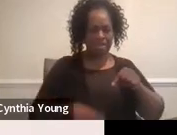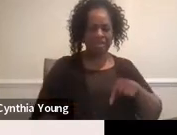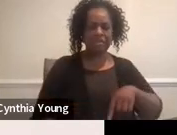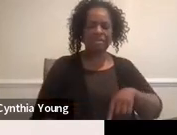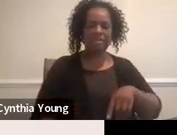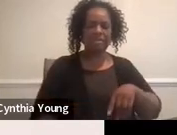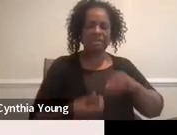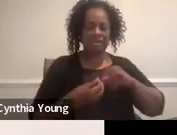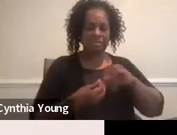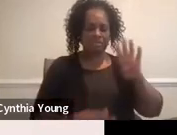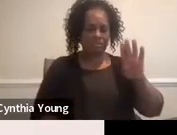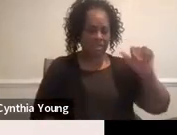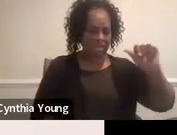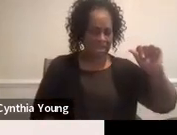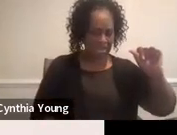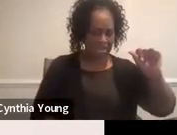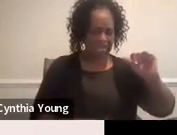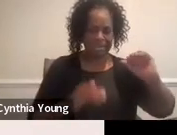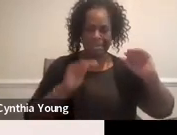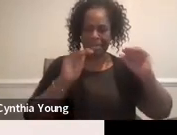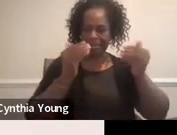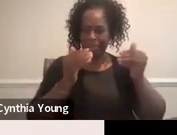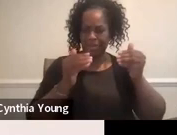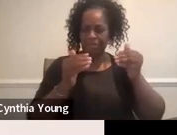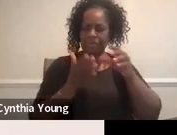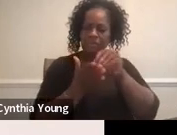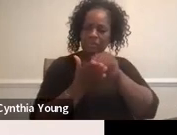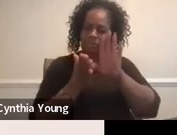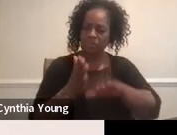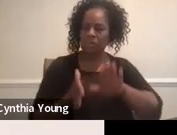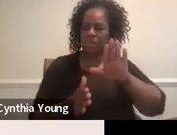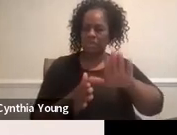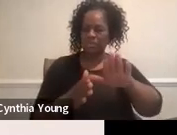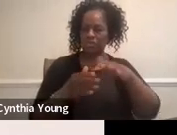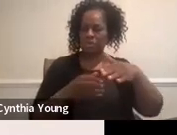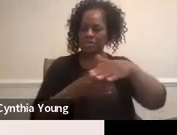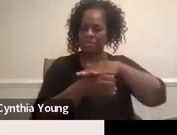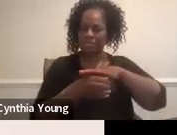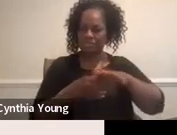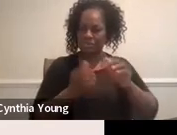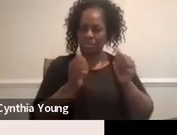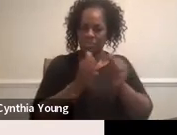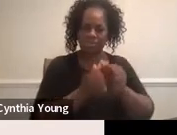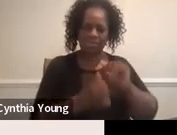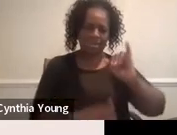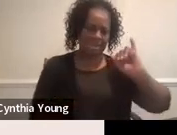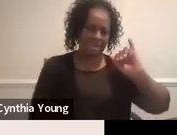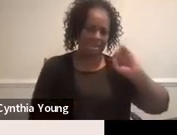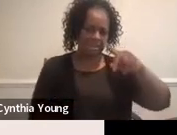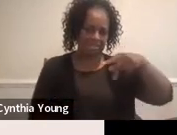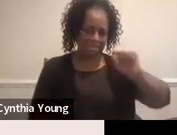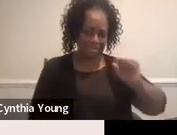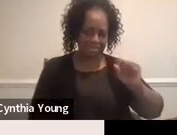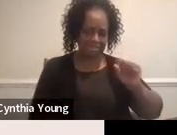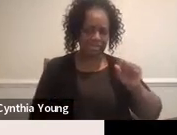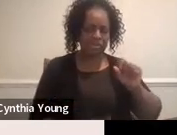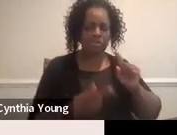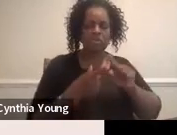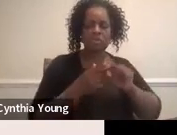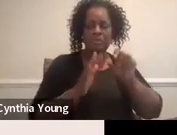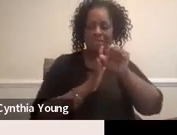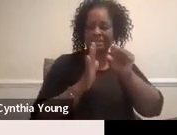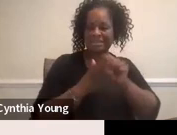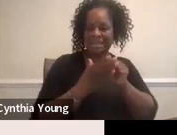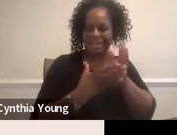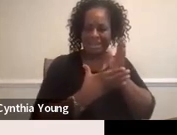compares students in your district with IEPs to the state average of